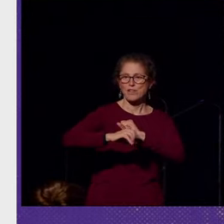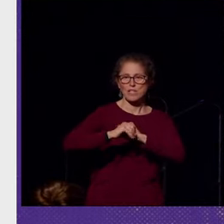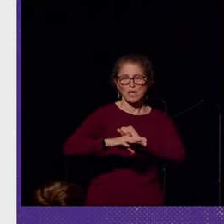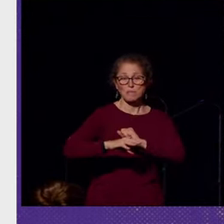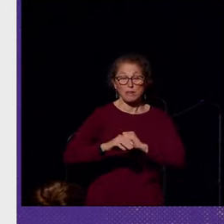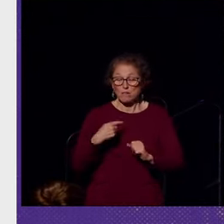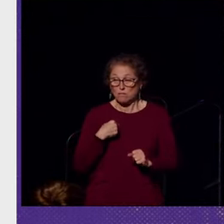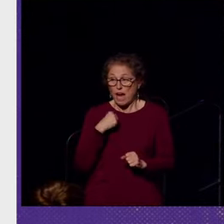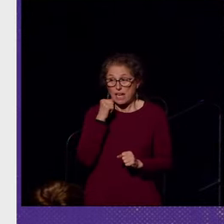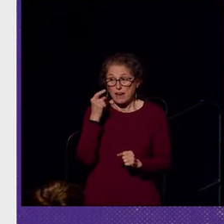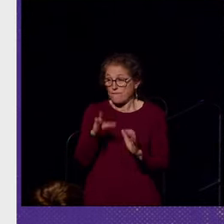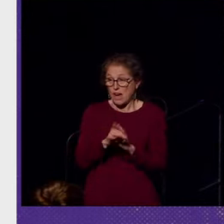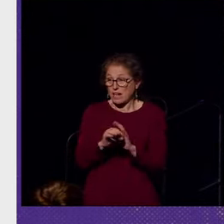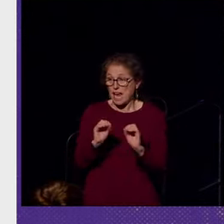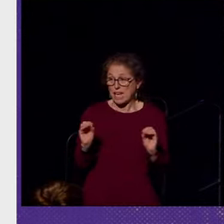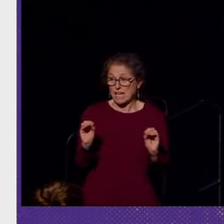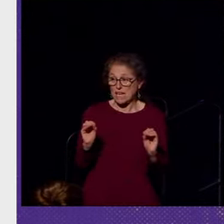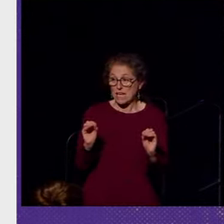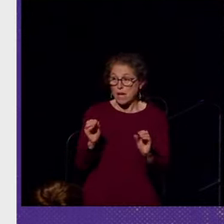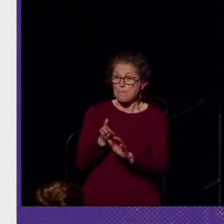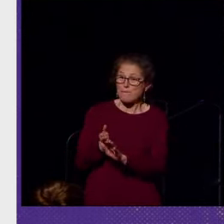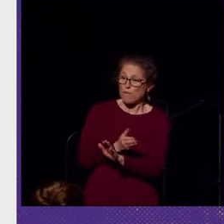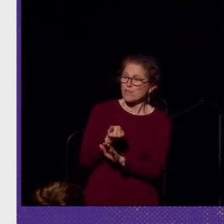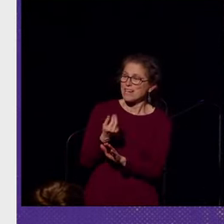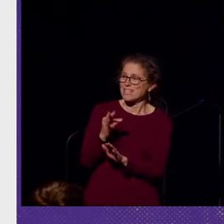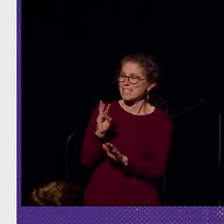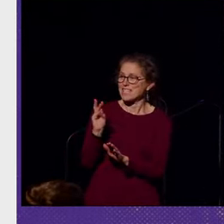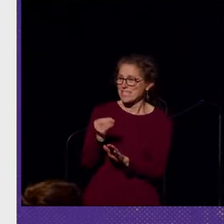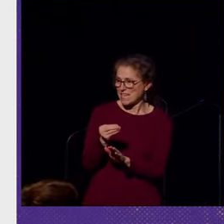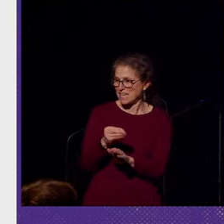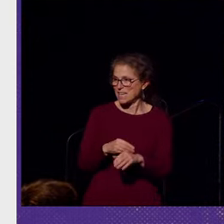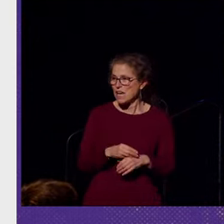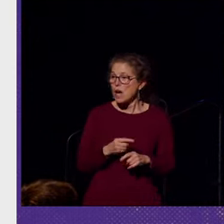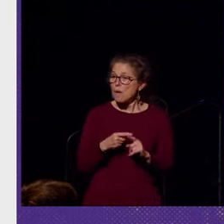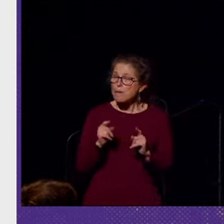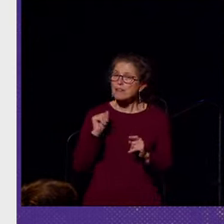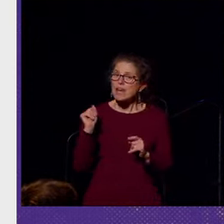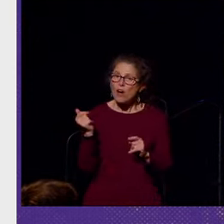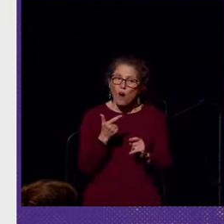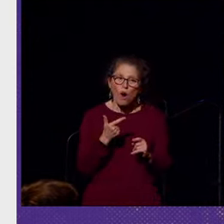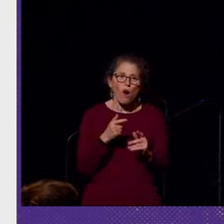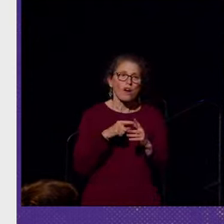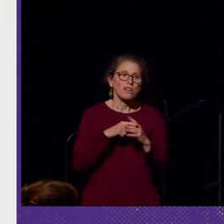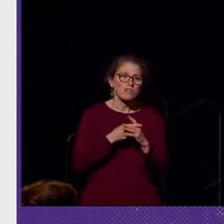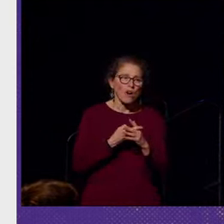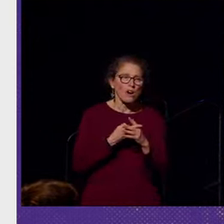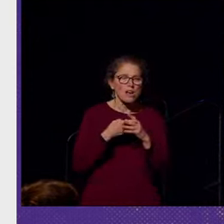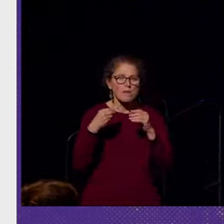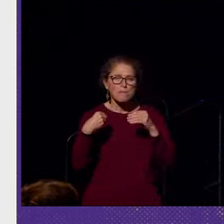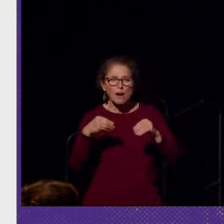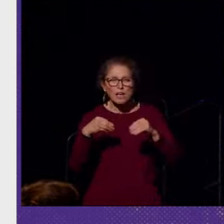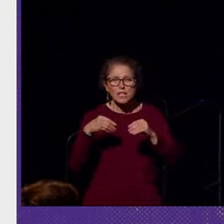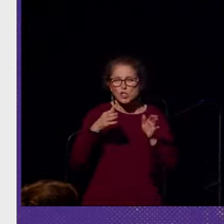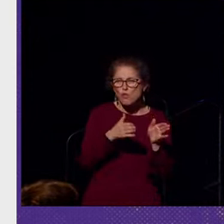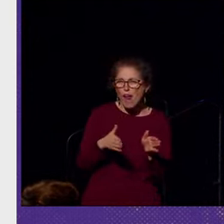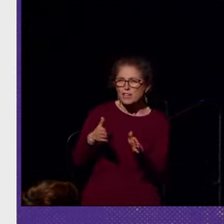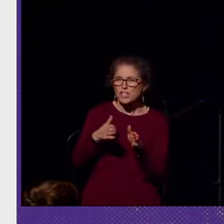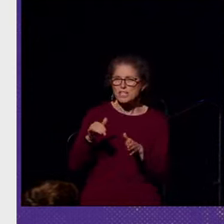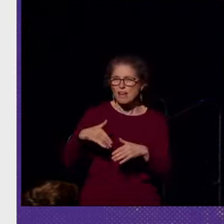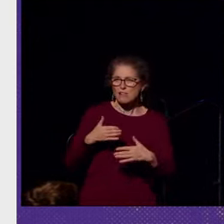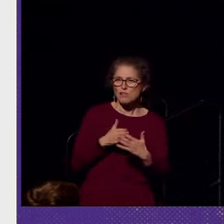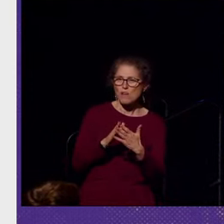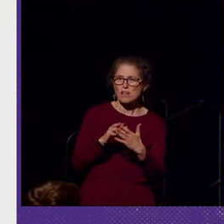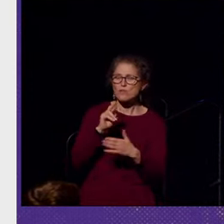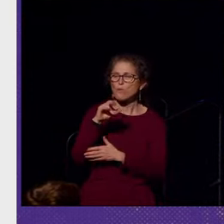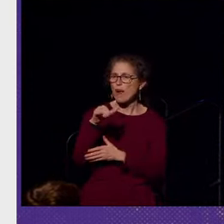none that I've come across prior to the 1960s, but there are stutter glimpses of marketing strategies that address